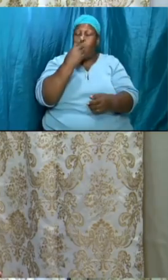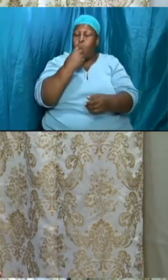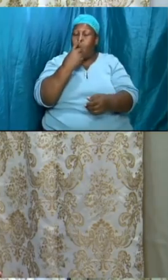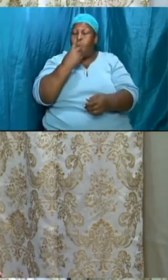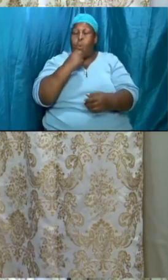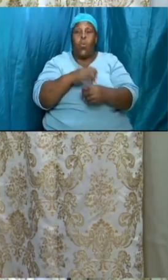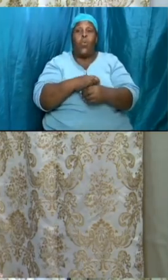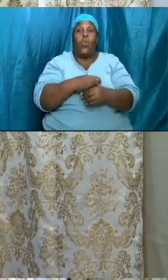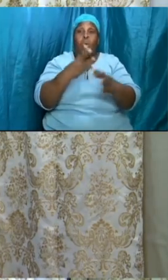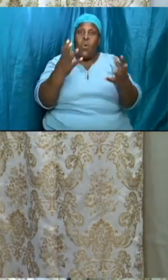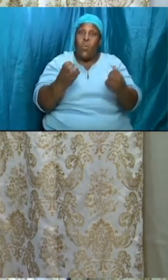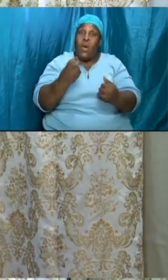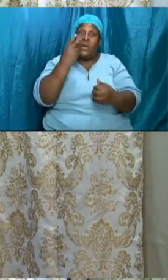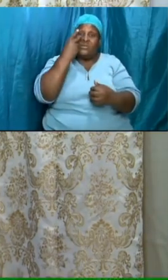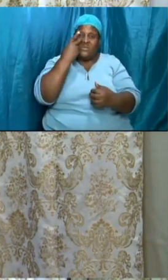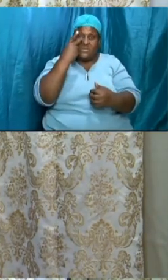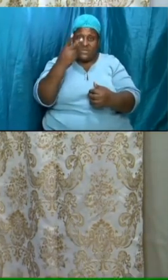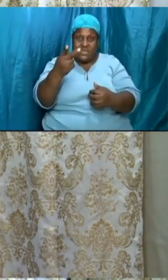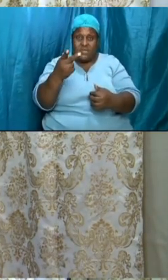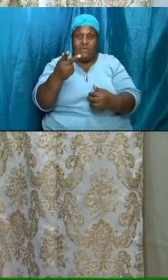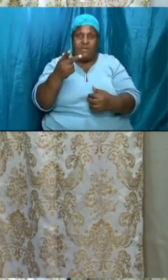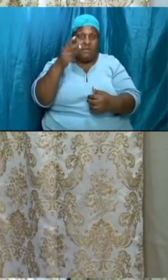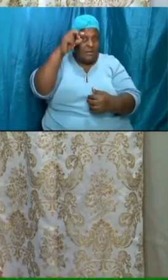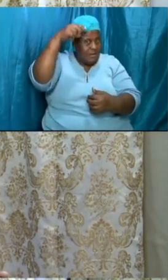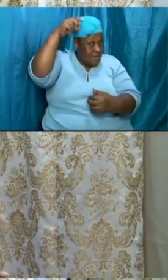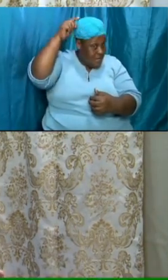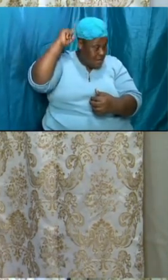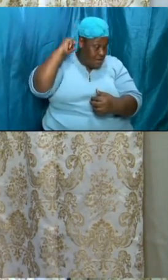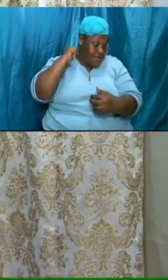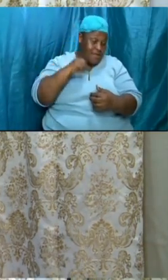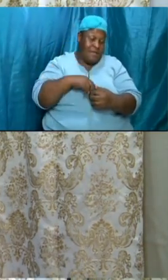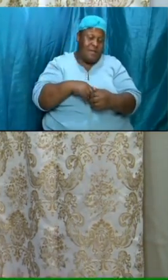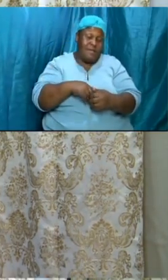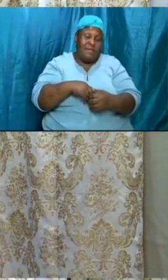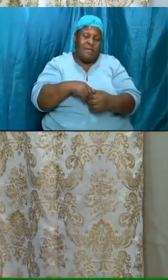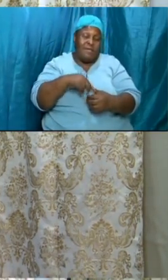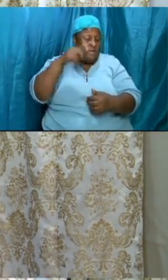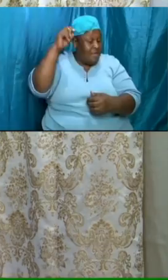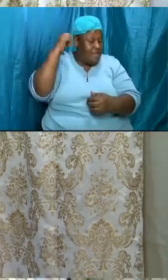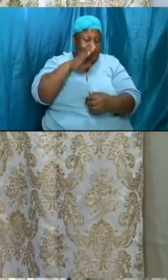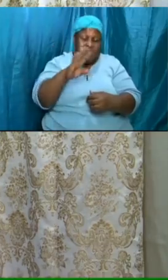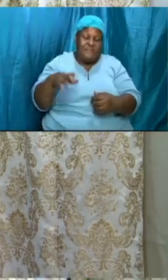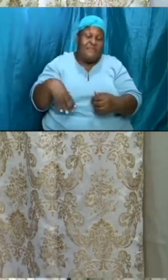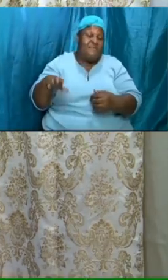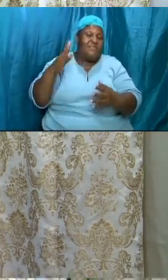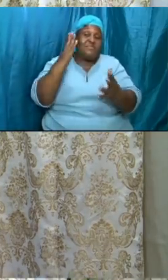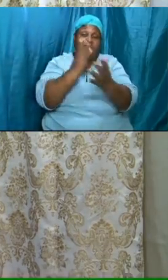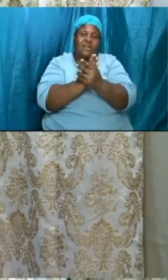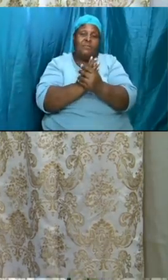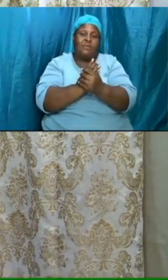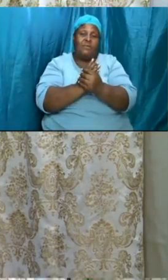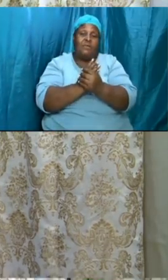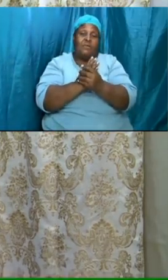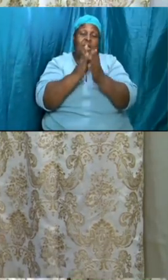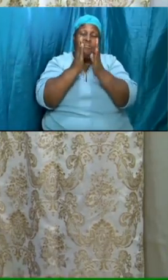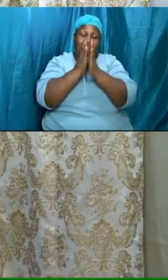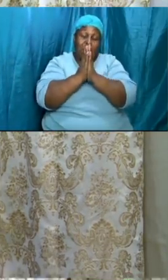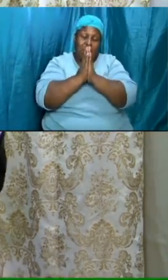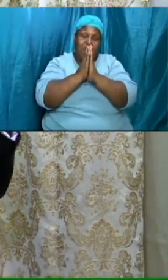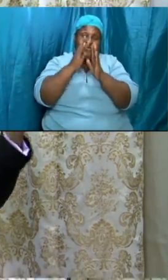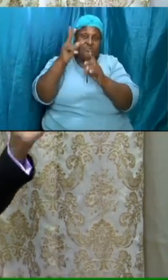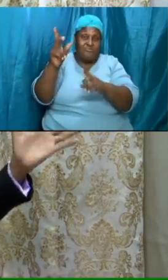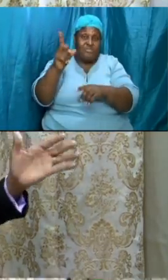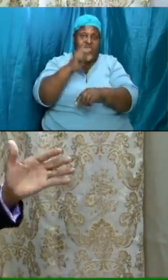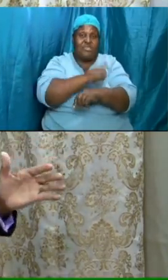to cut it out he did not stop and he prayed still it was the ancient landmark he